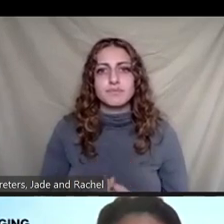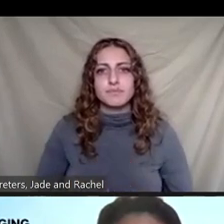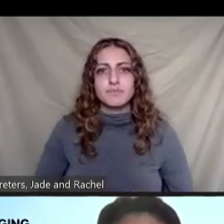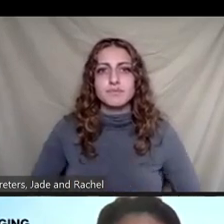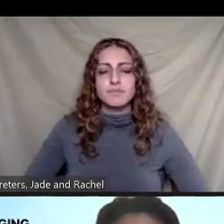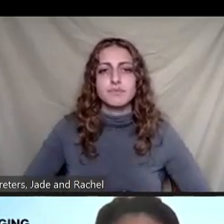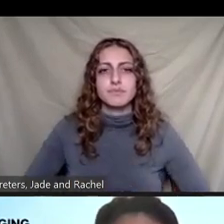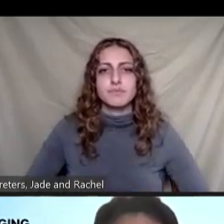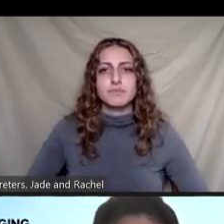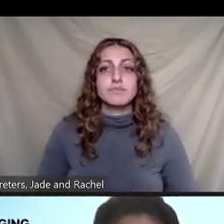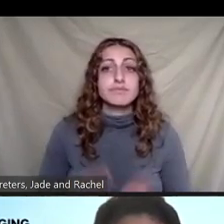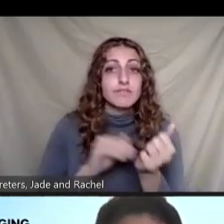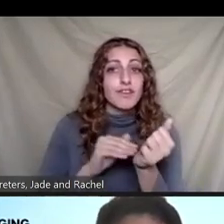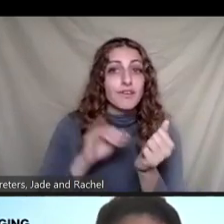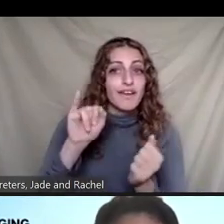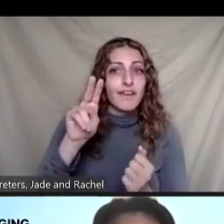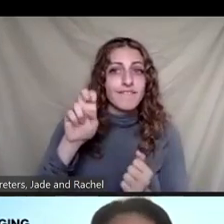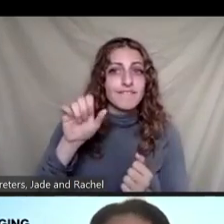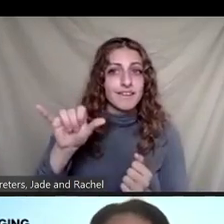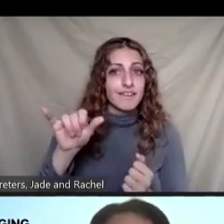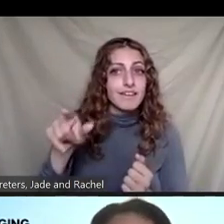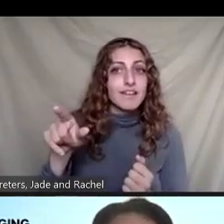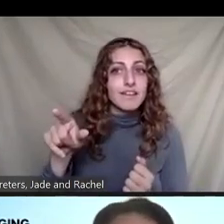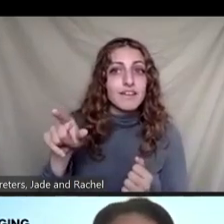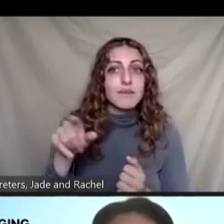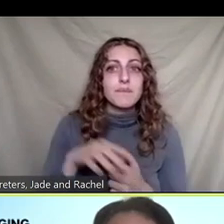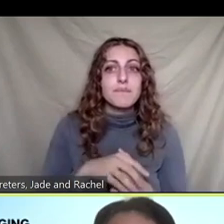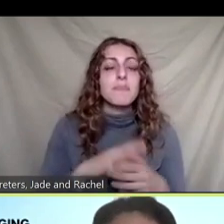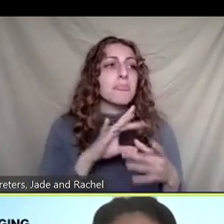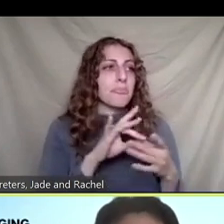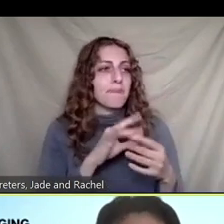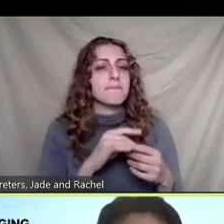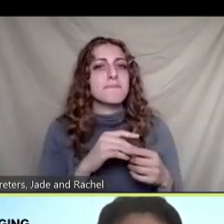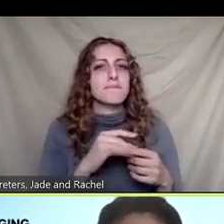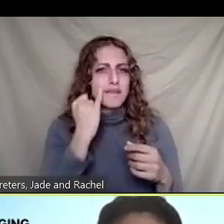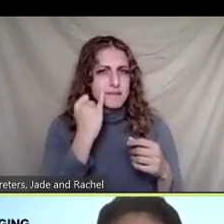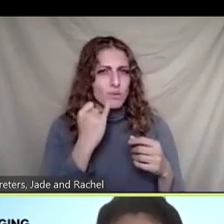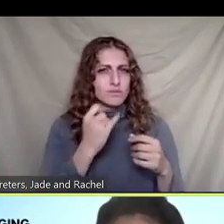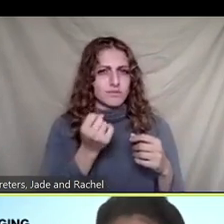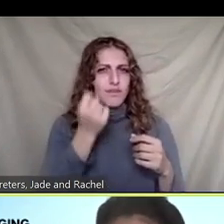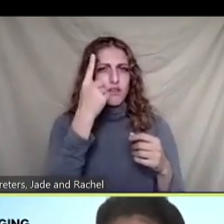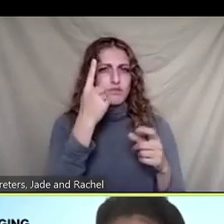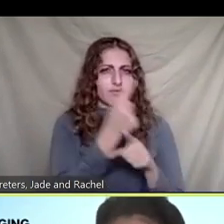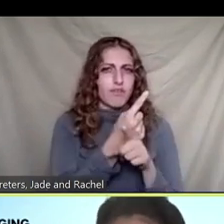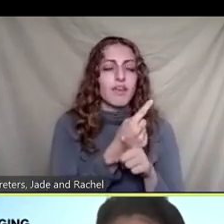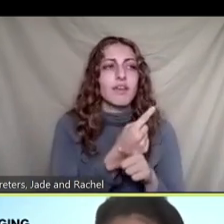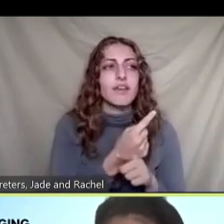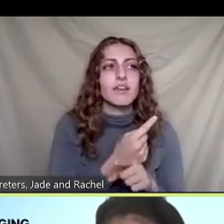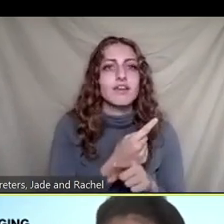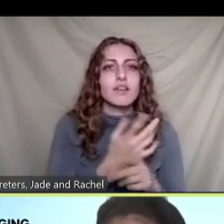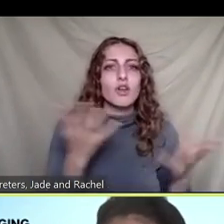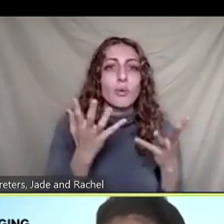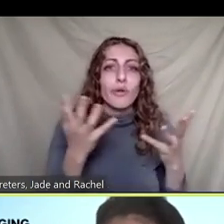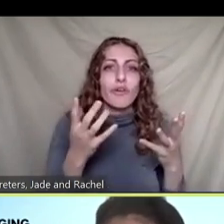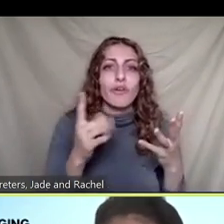Dr. Trotson Trotson If I heard correctly, I heard what are the concrete